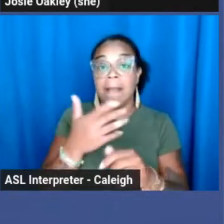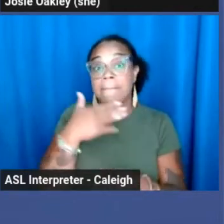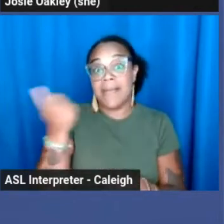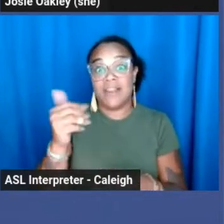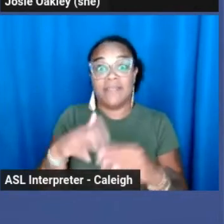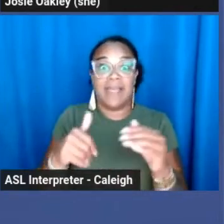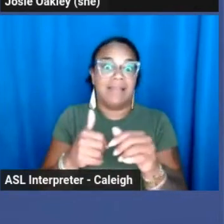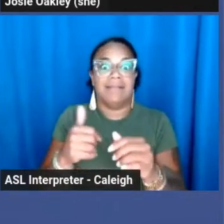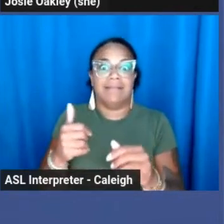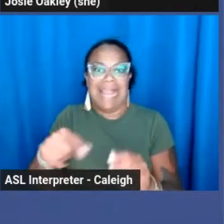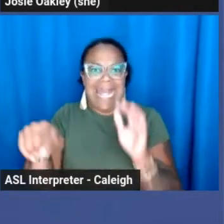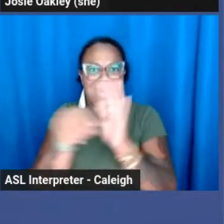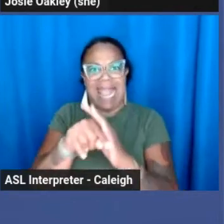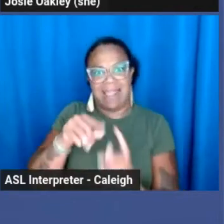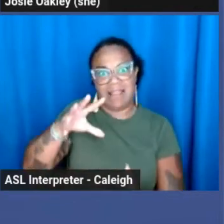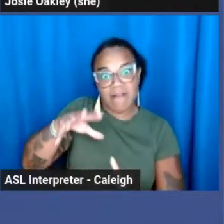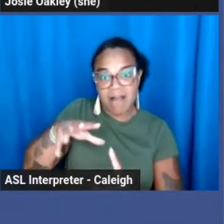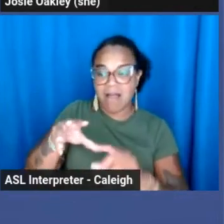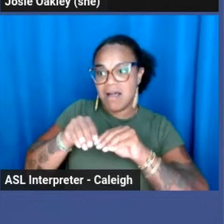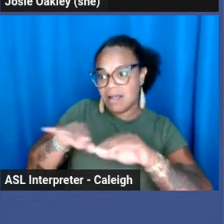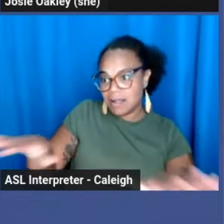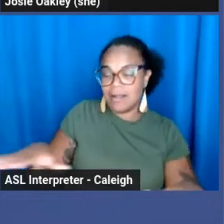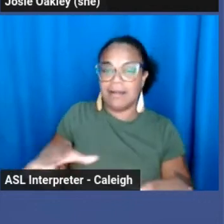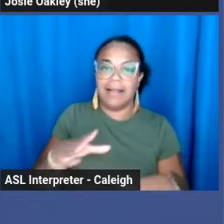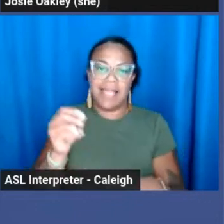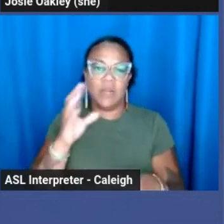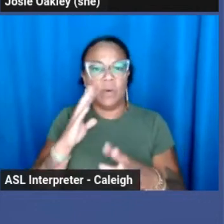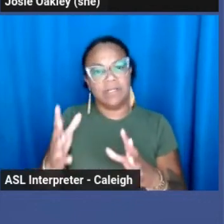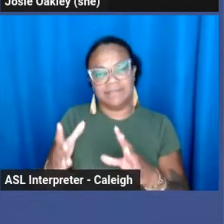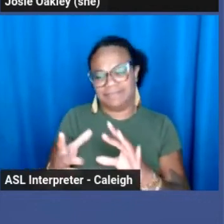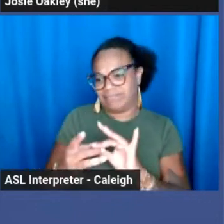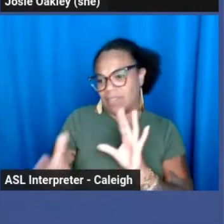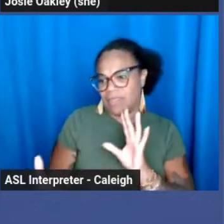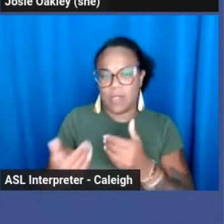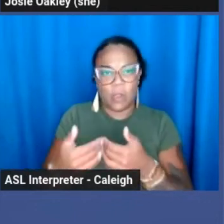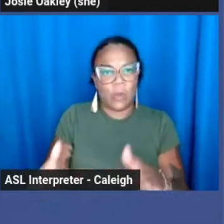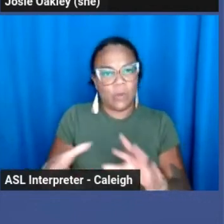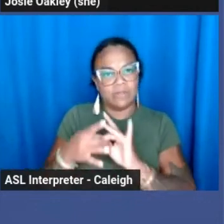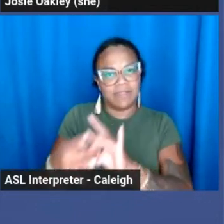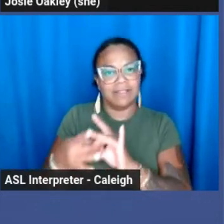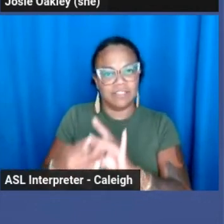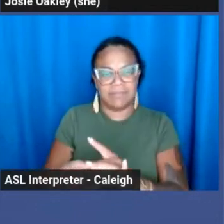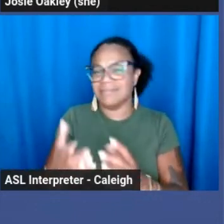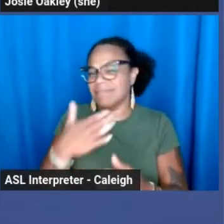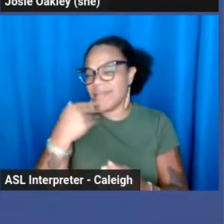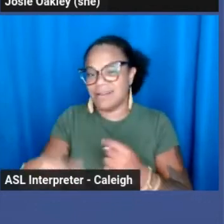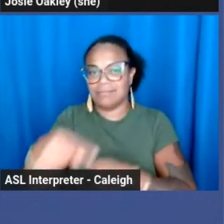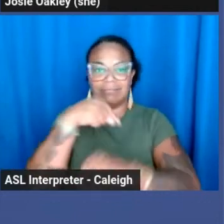avoid losing allies, and to instead go back and shore up more support for next year.